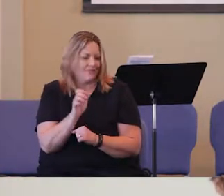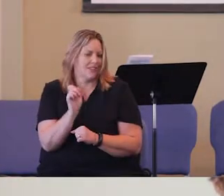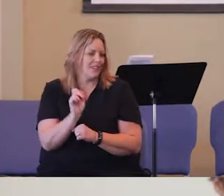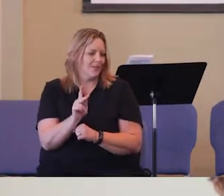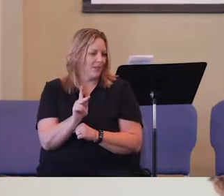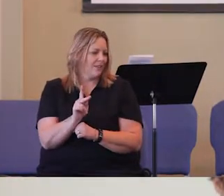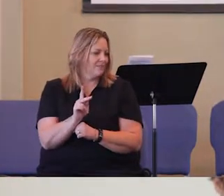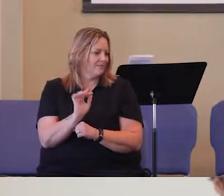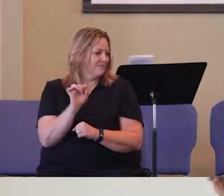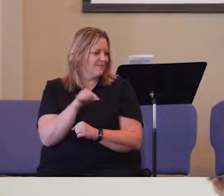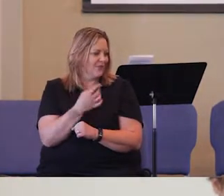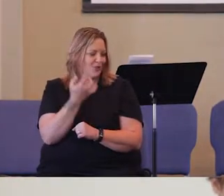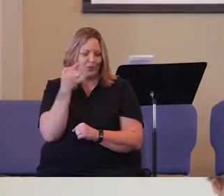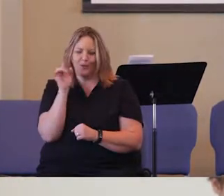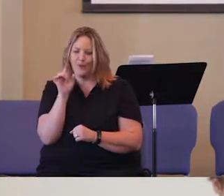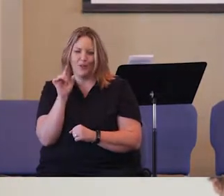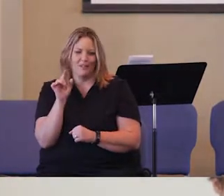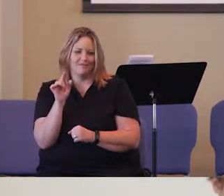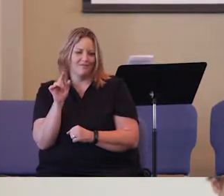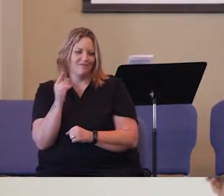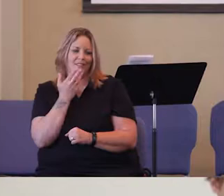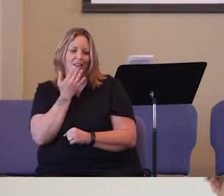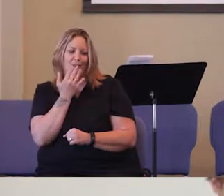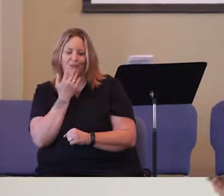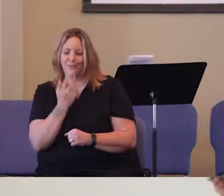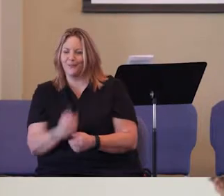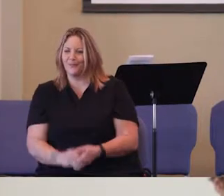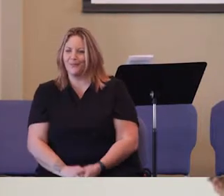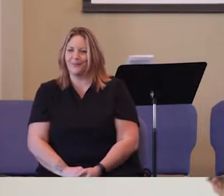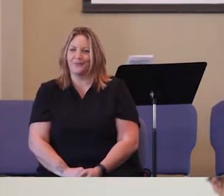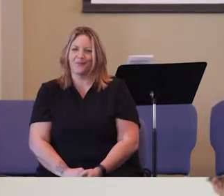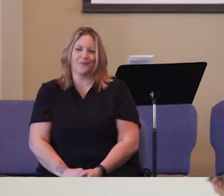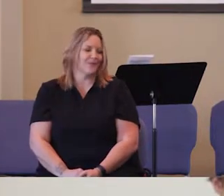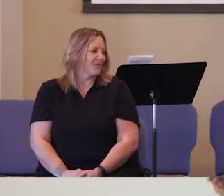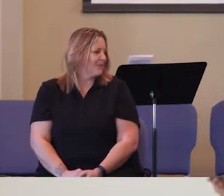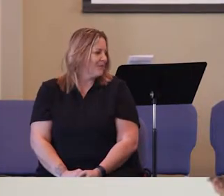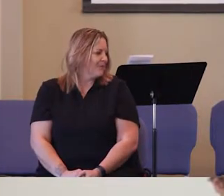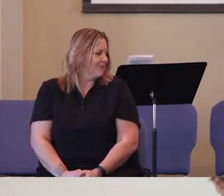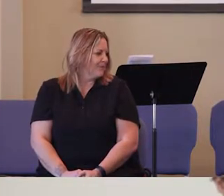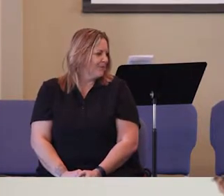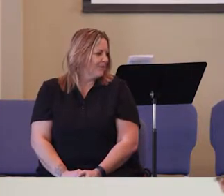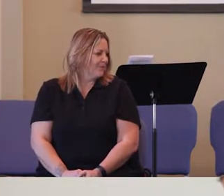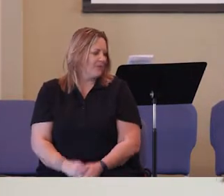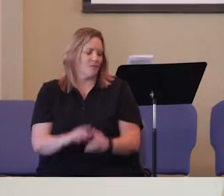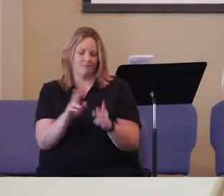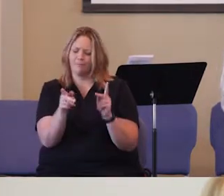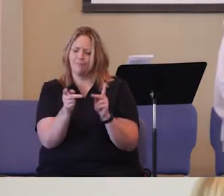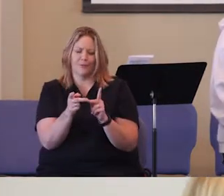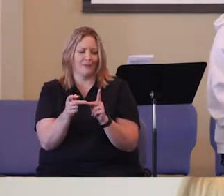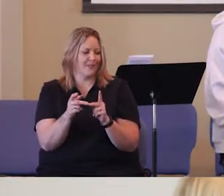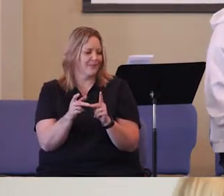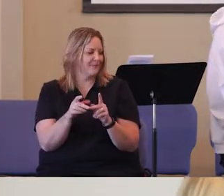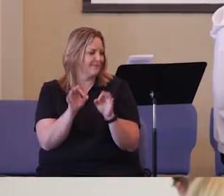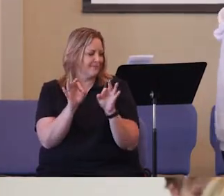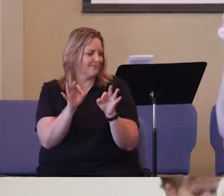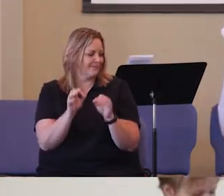All right. That's just for looks anyways. There we go. All right. Perfect.